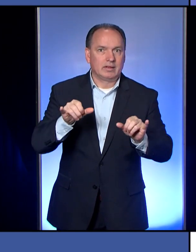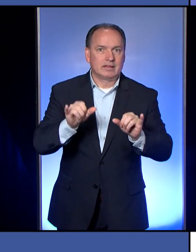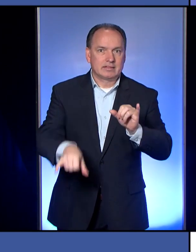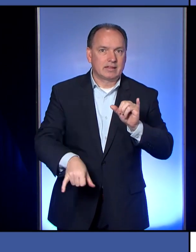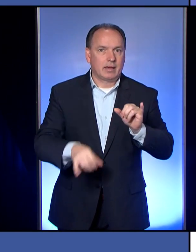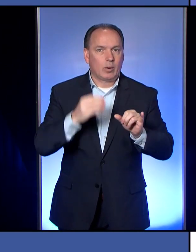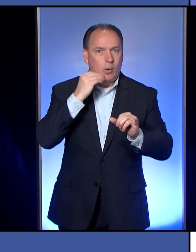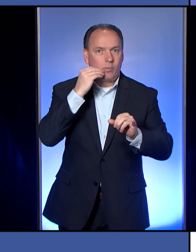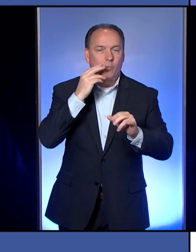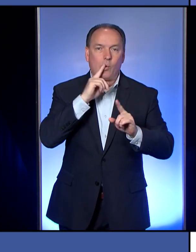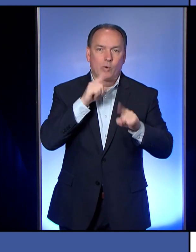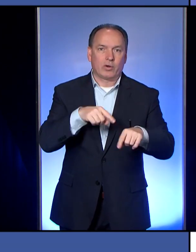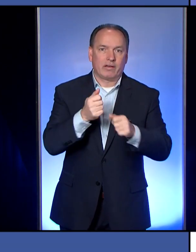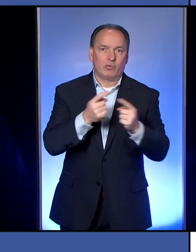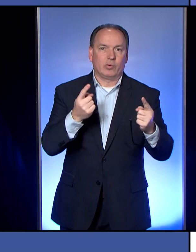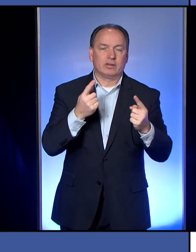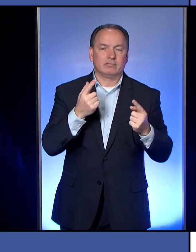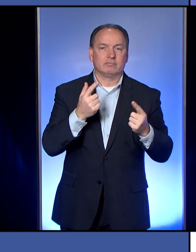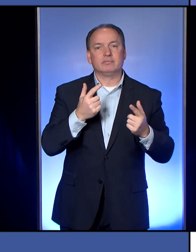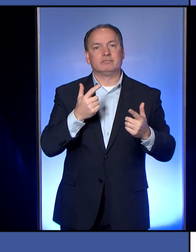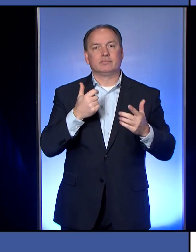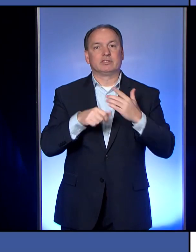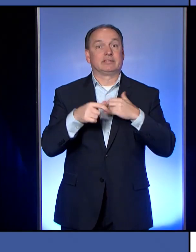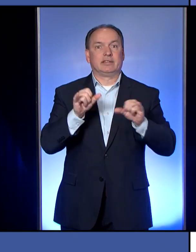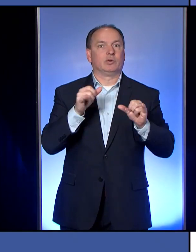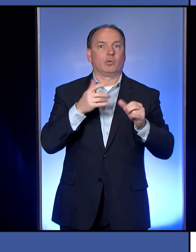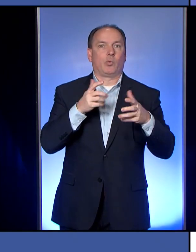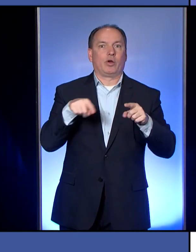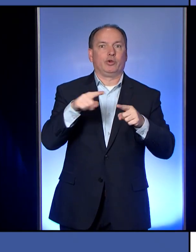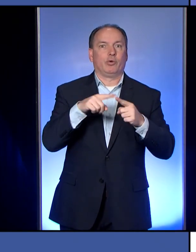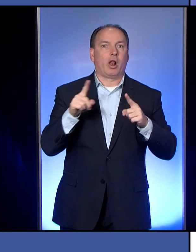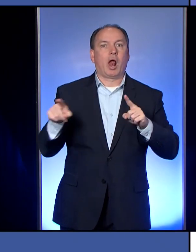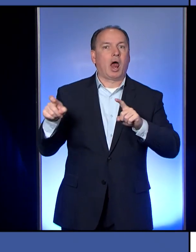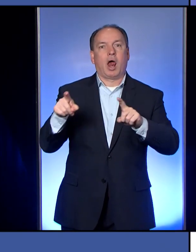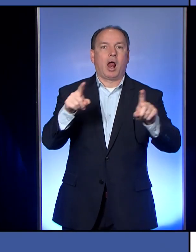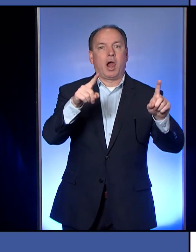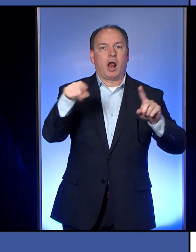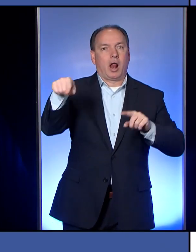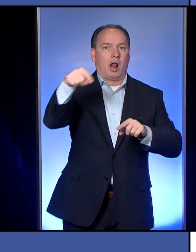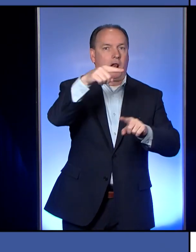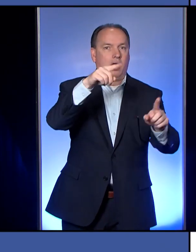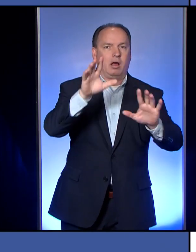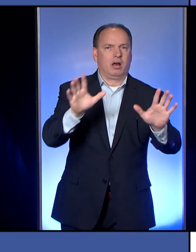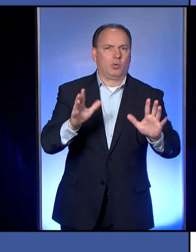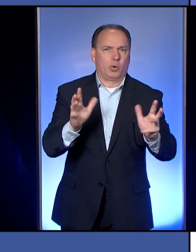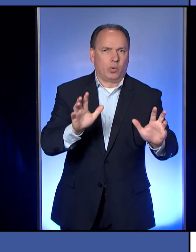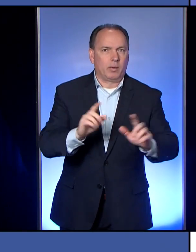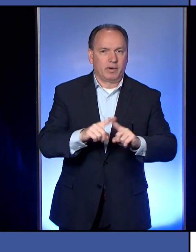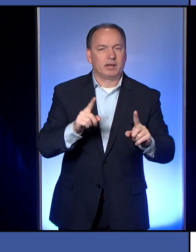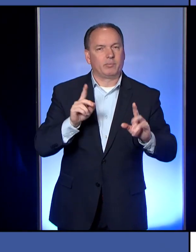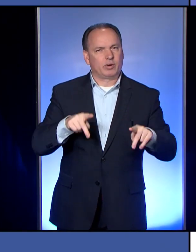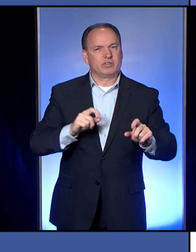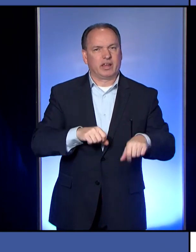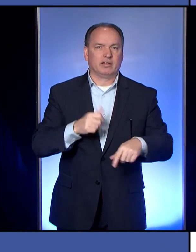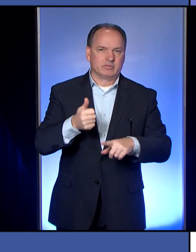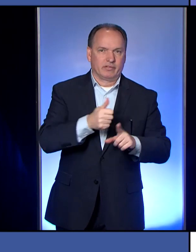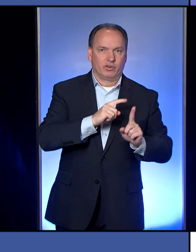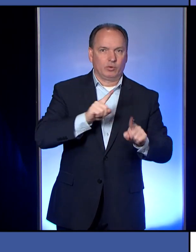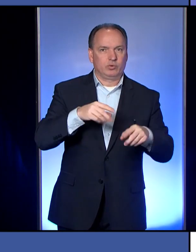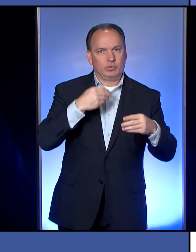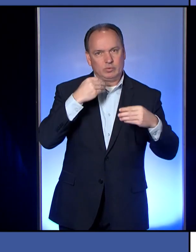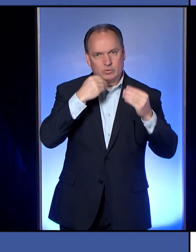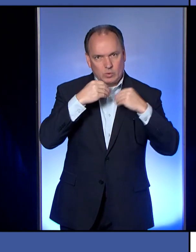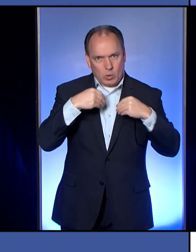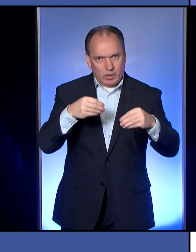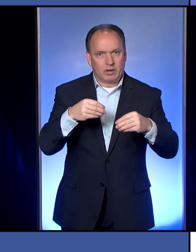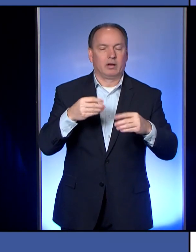rest of us are under. So it still doesn't mean we want you out roaming around, but that person then would have the ability maybe to run to the grocery store for some